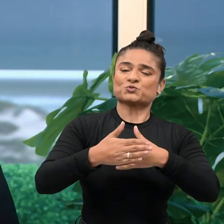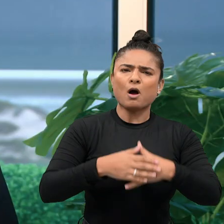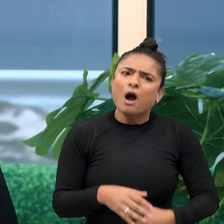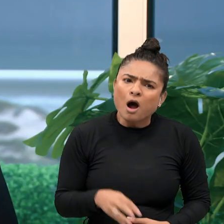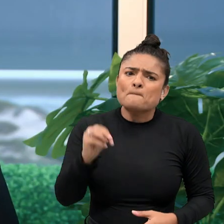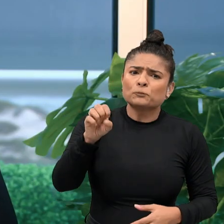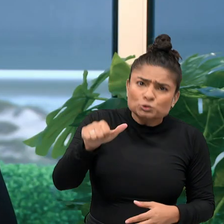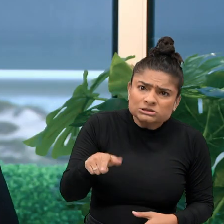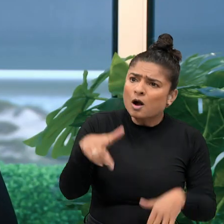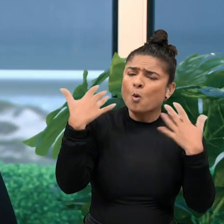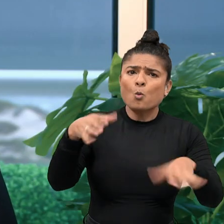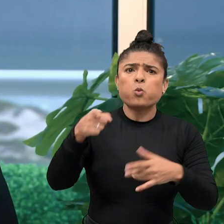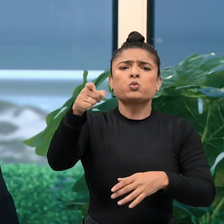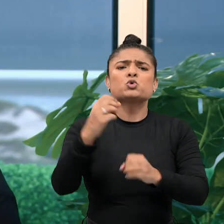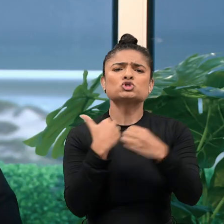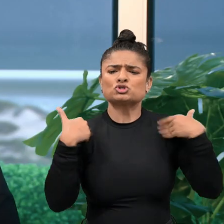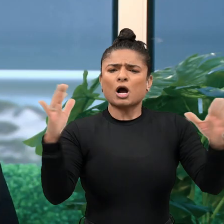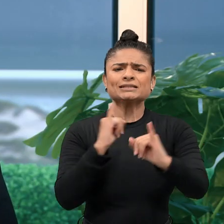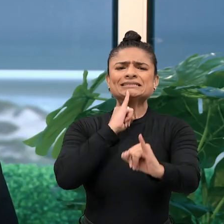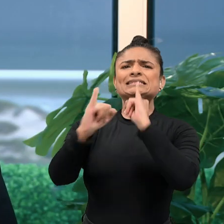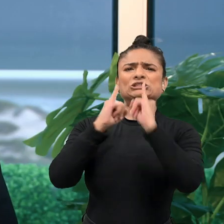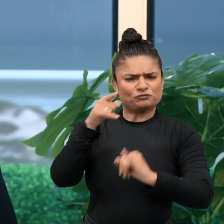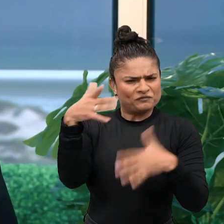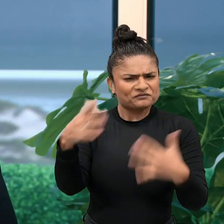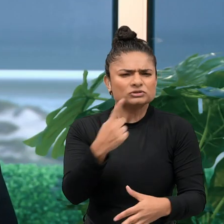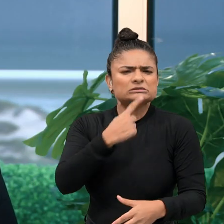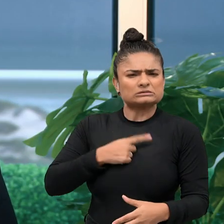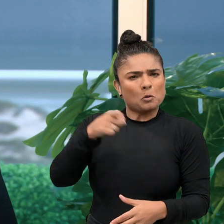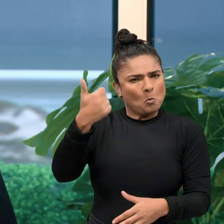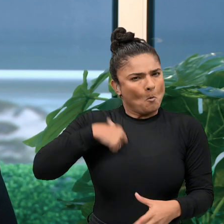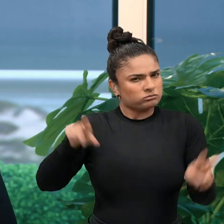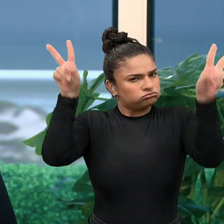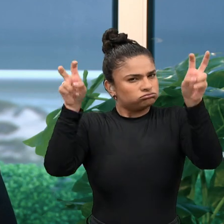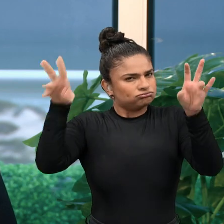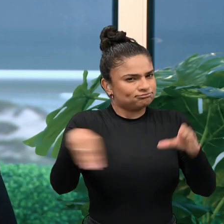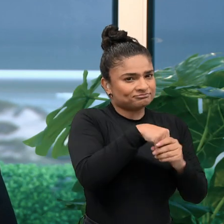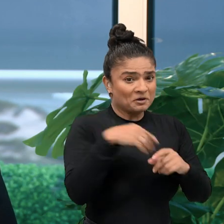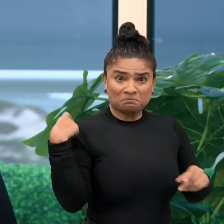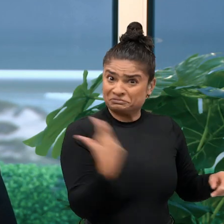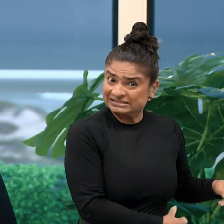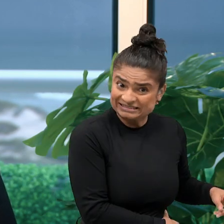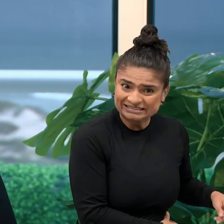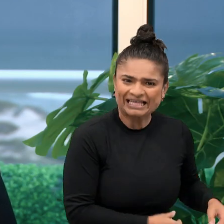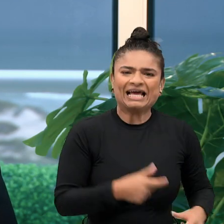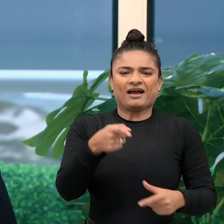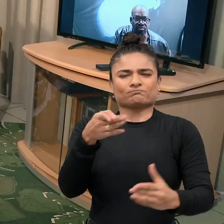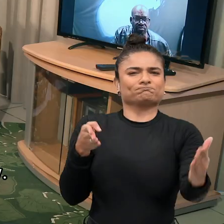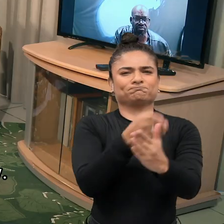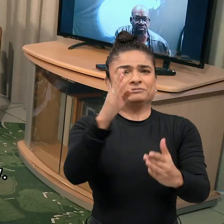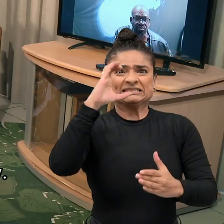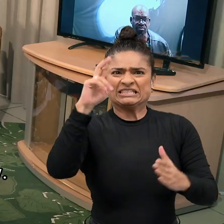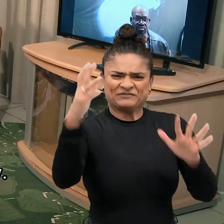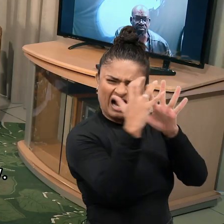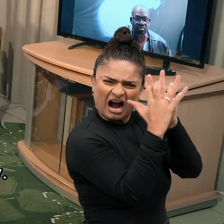So Musa, before we go, at the beginning of this interview, you'd mentioned that you would like to add the title of President